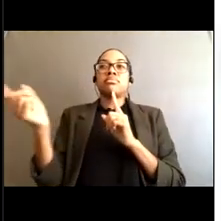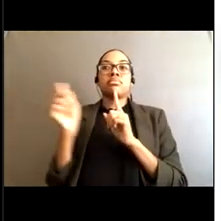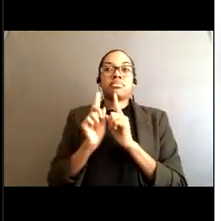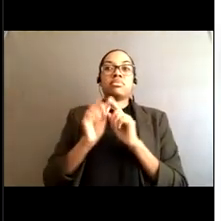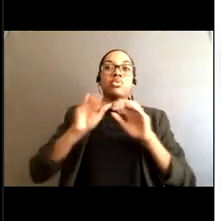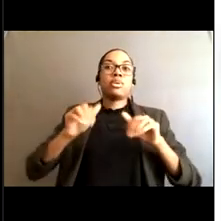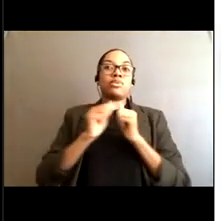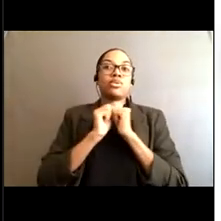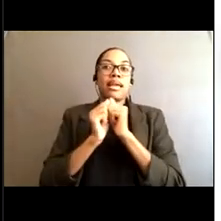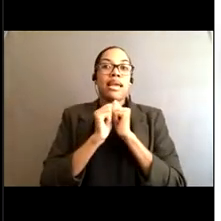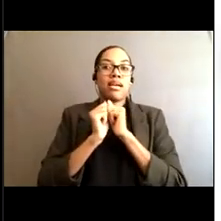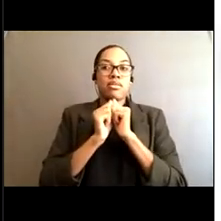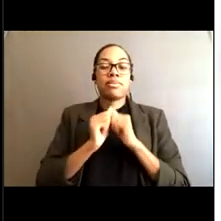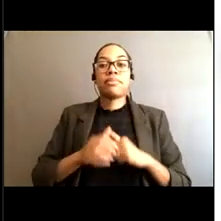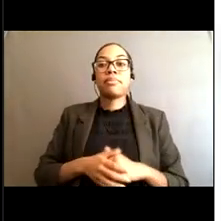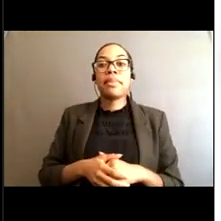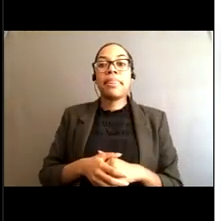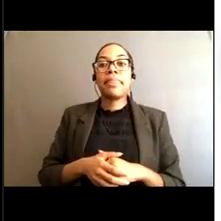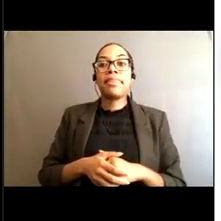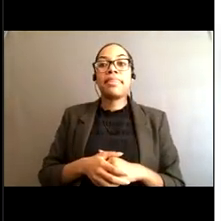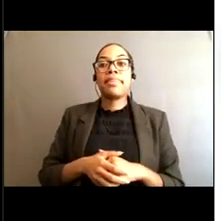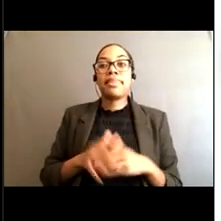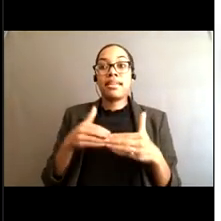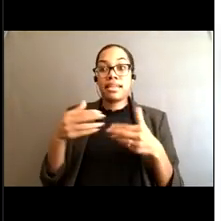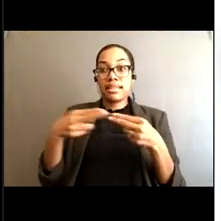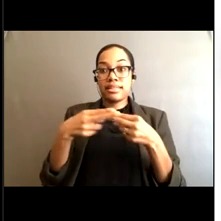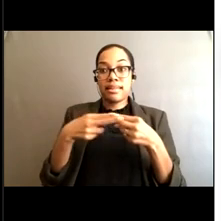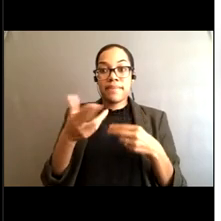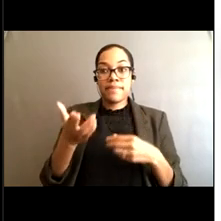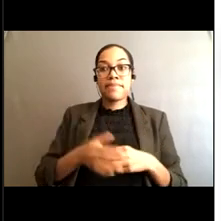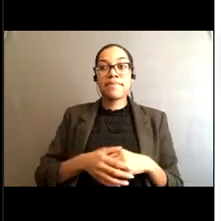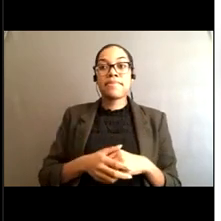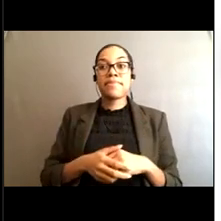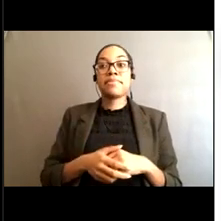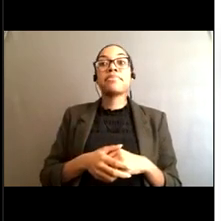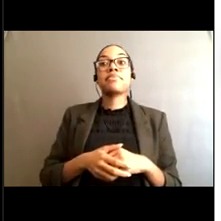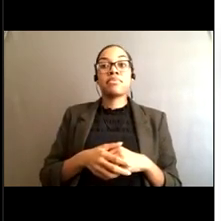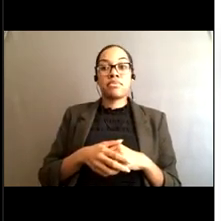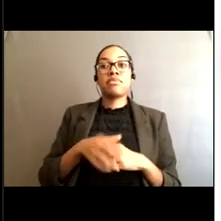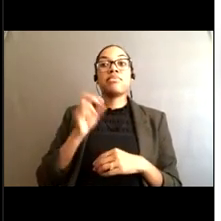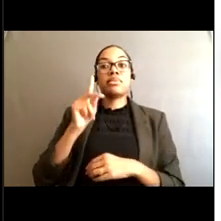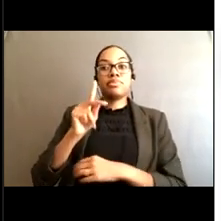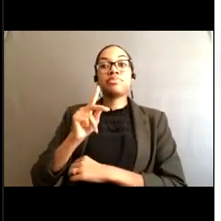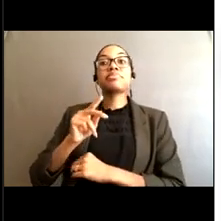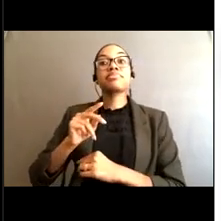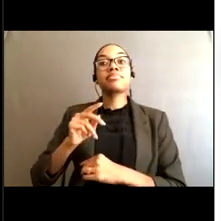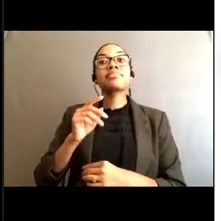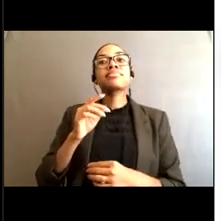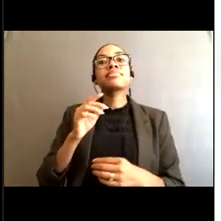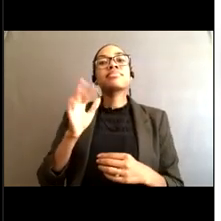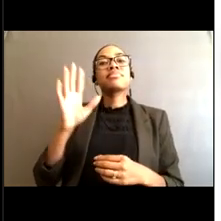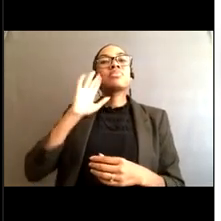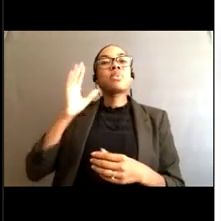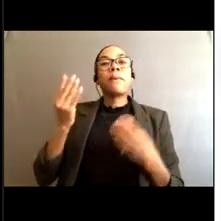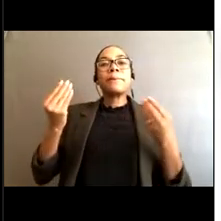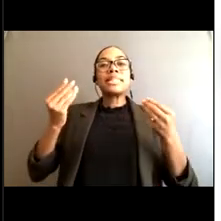if you see somebody in distress because not everybody that likes to go to the beach likes to go on the water